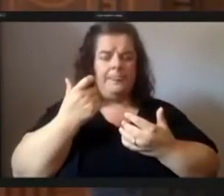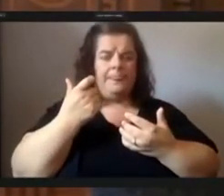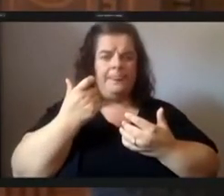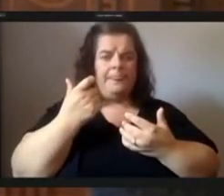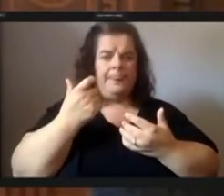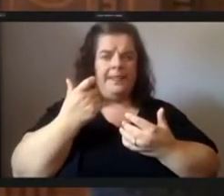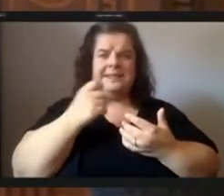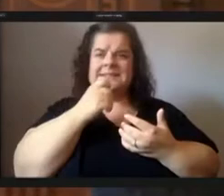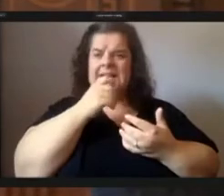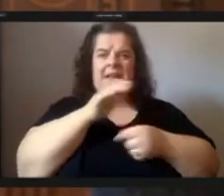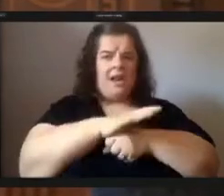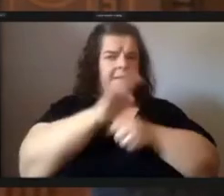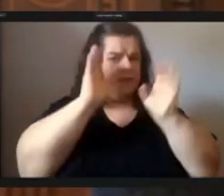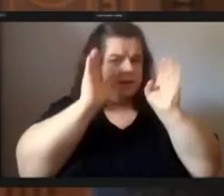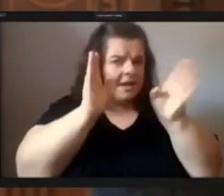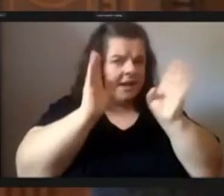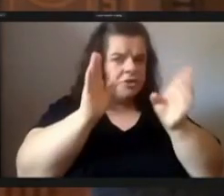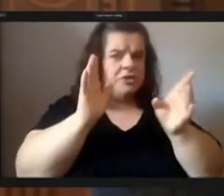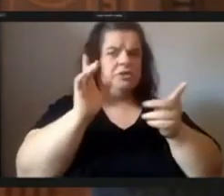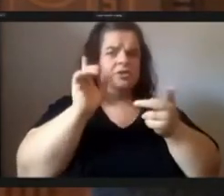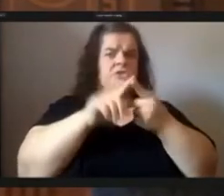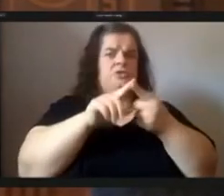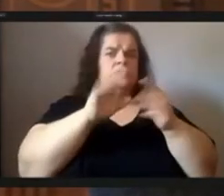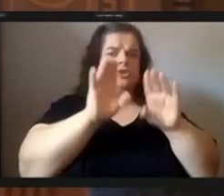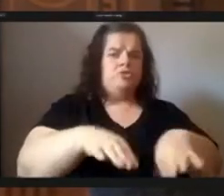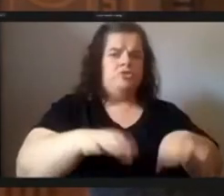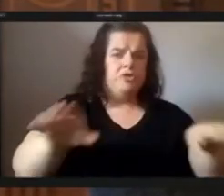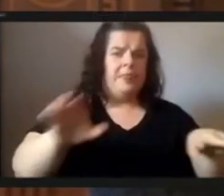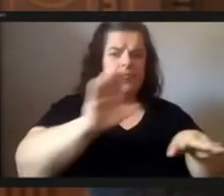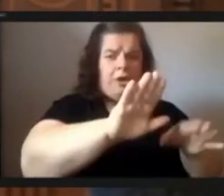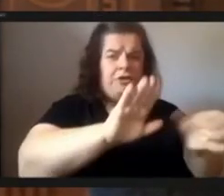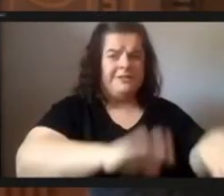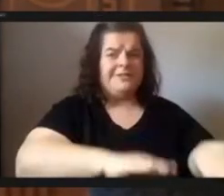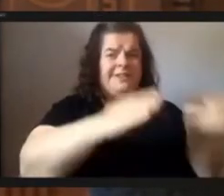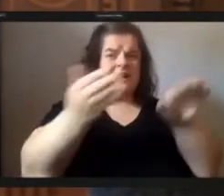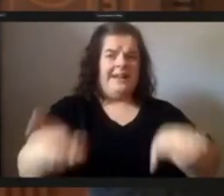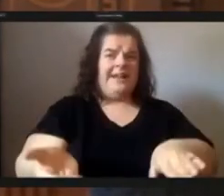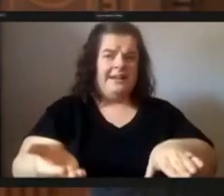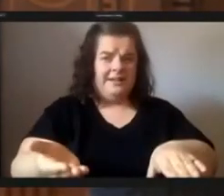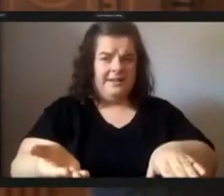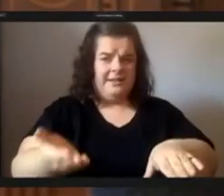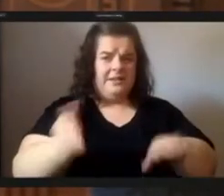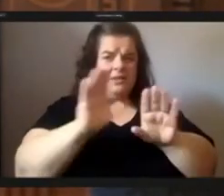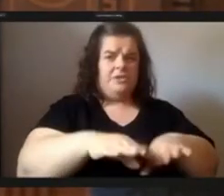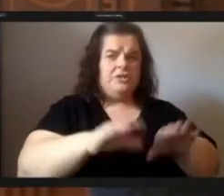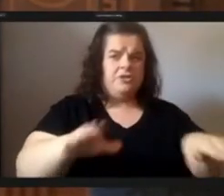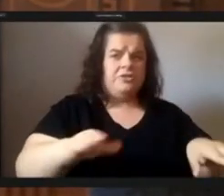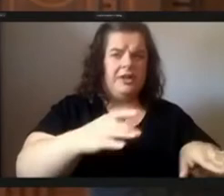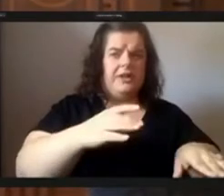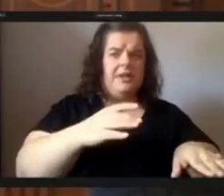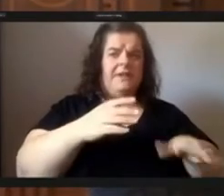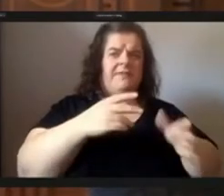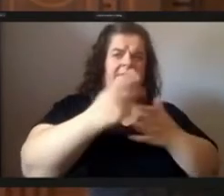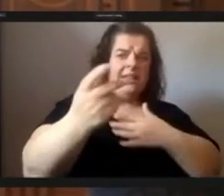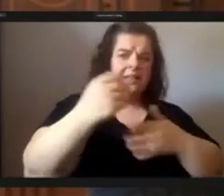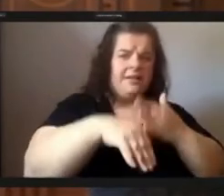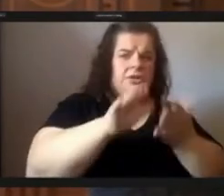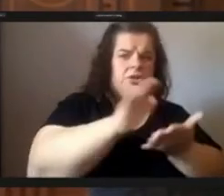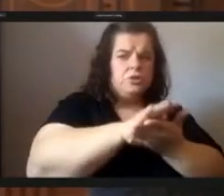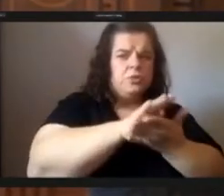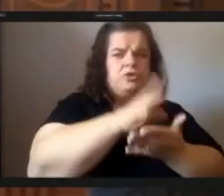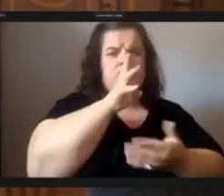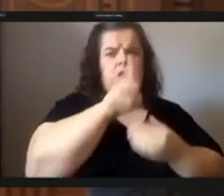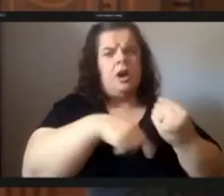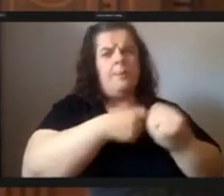to the to the children that are dying the children are failing from school they talk a lot about the virus and